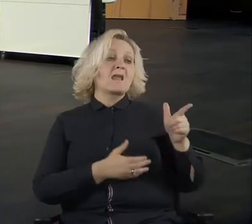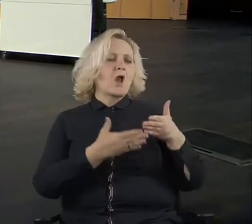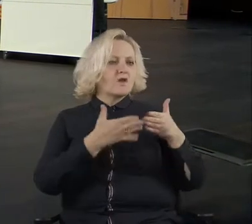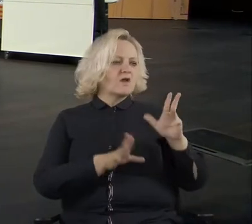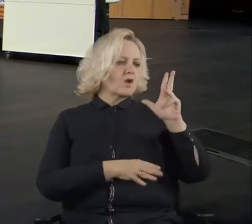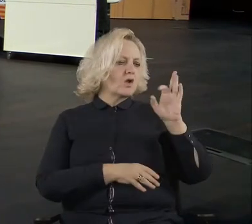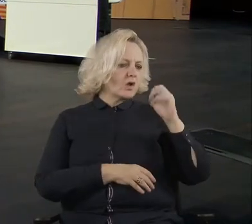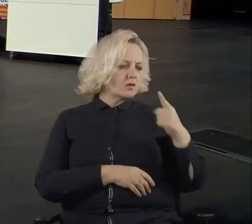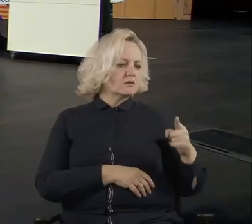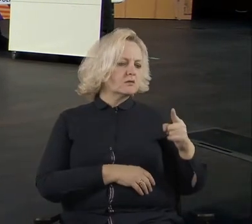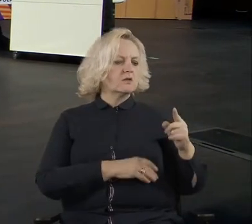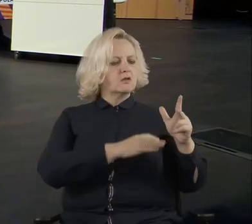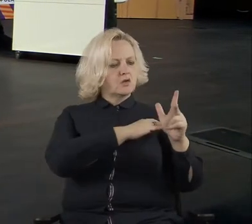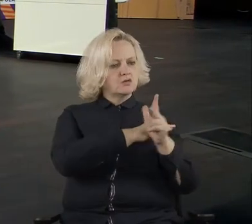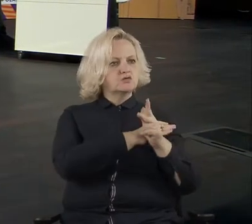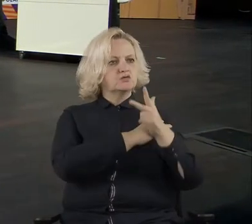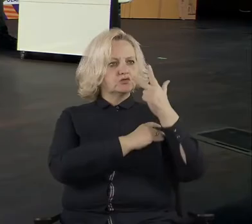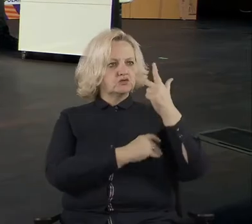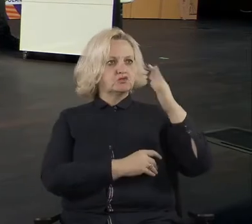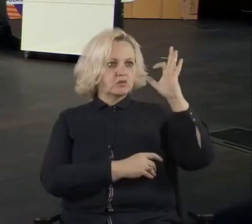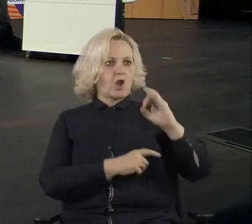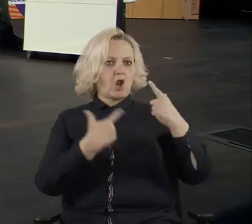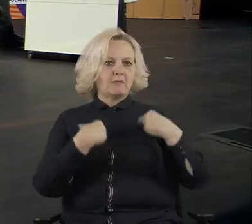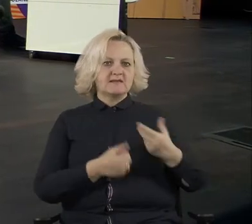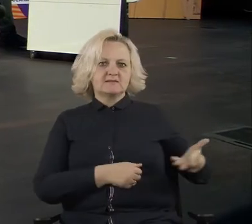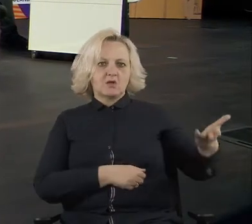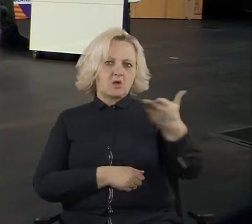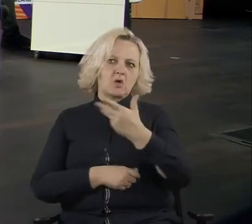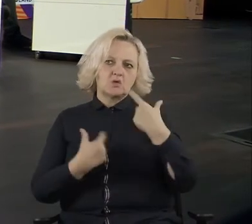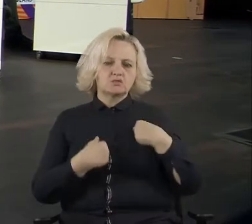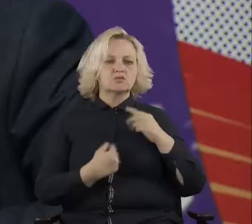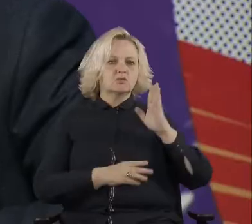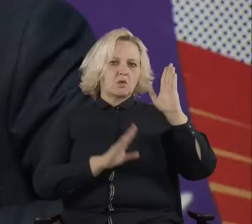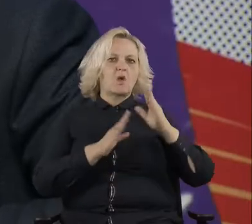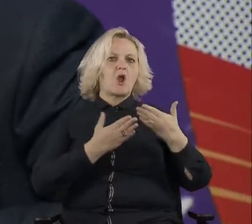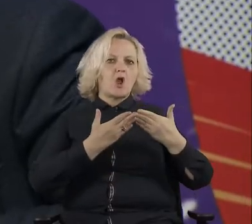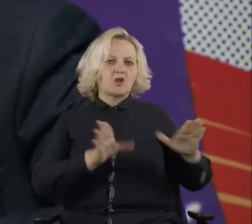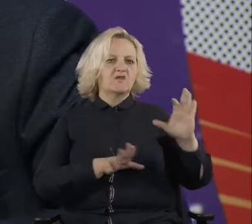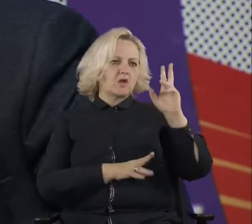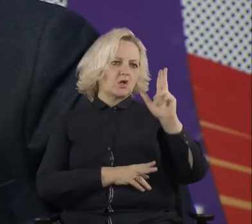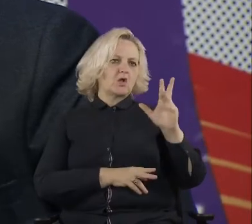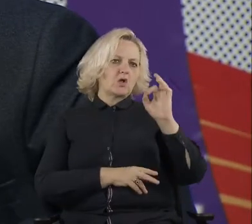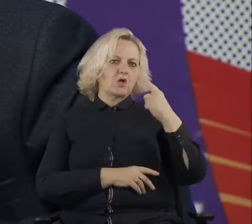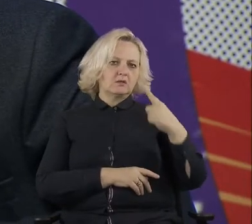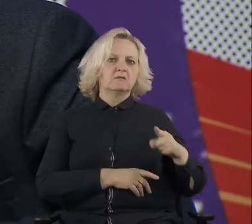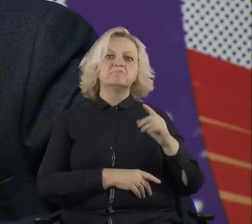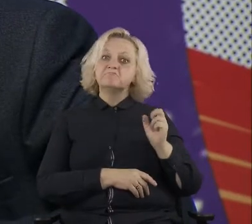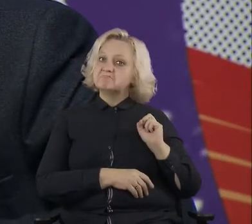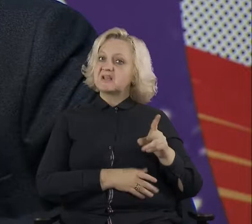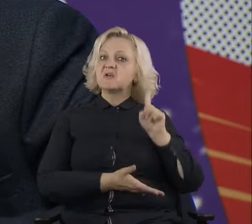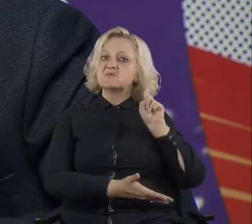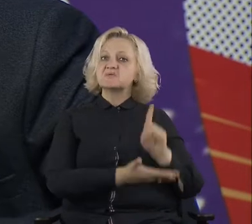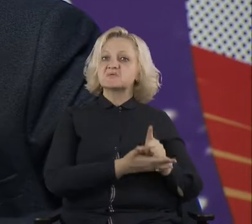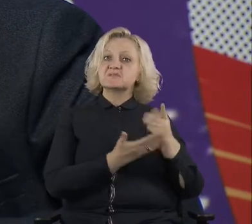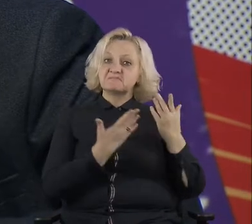you, the audience answered, obviously, uh, only open. And, uh, yes. And then, uh,